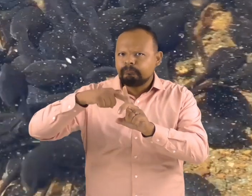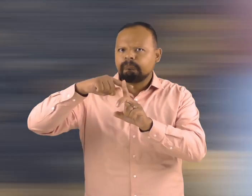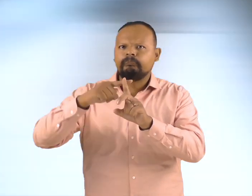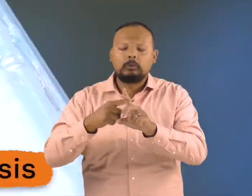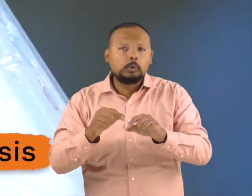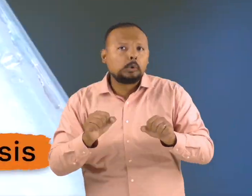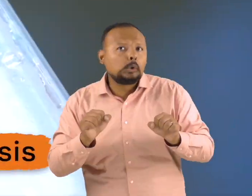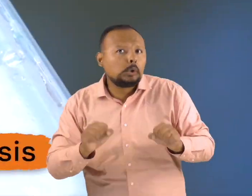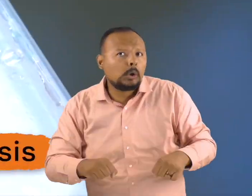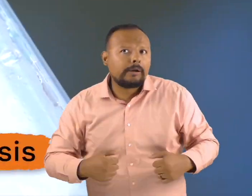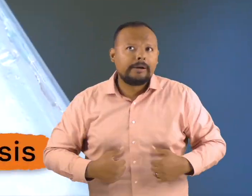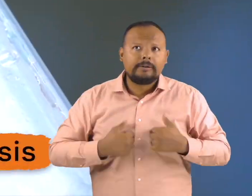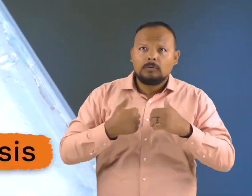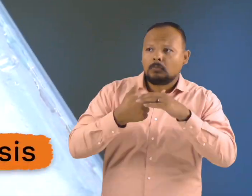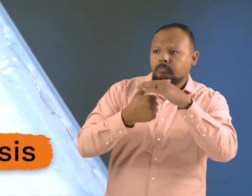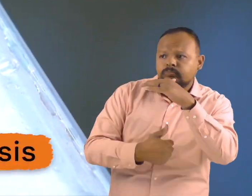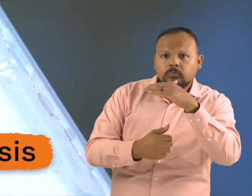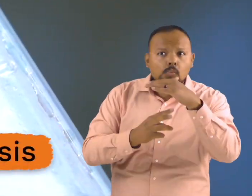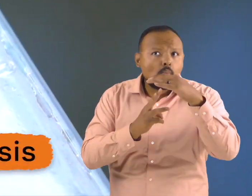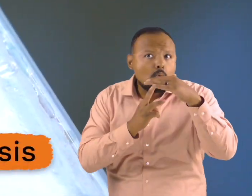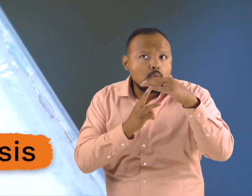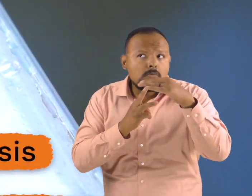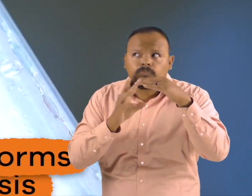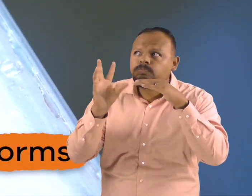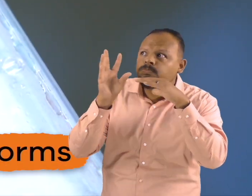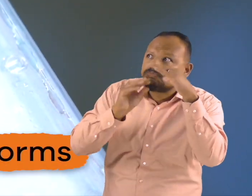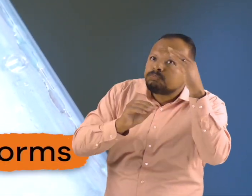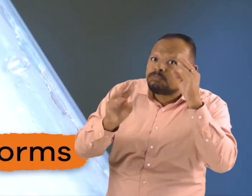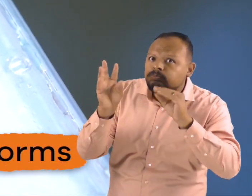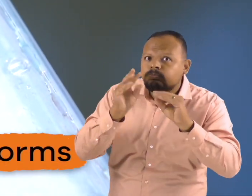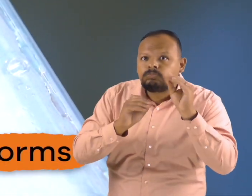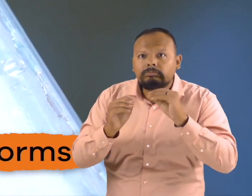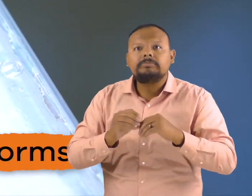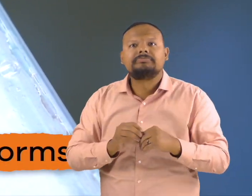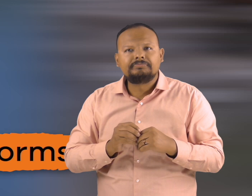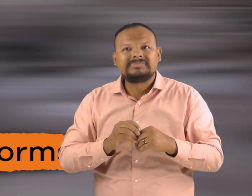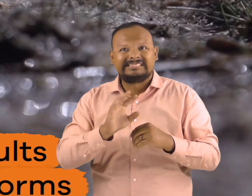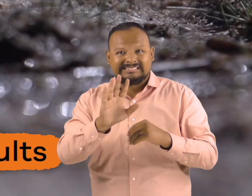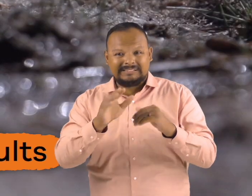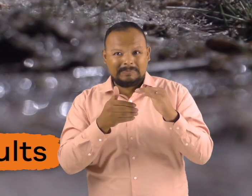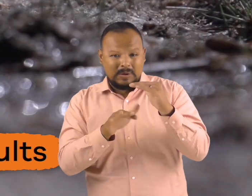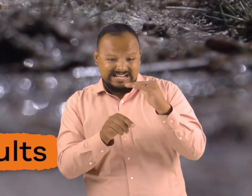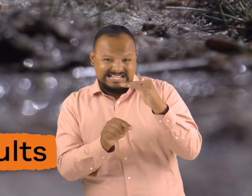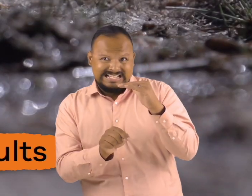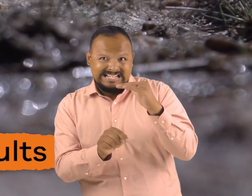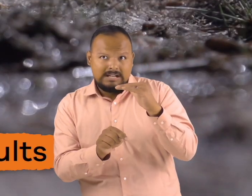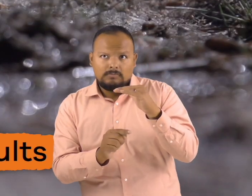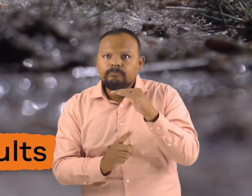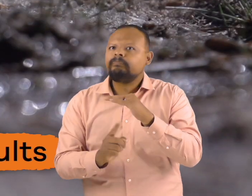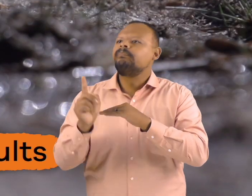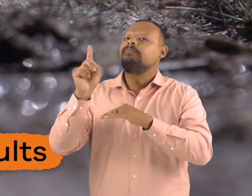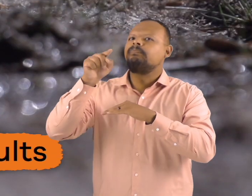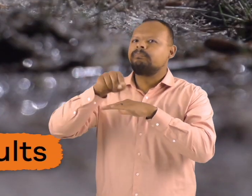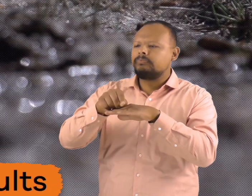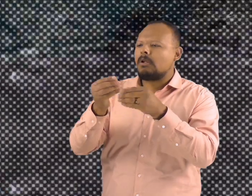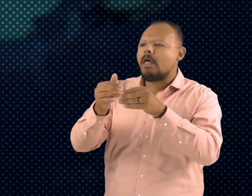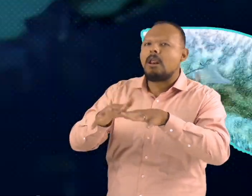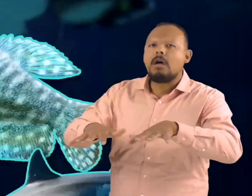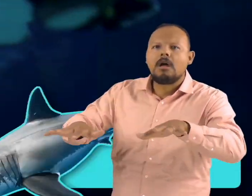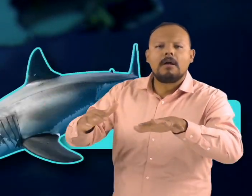water. They undergo metamorphosis, from aquatic larval forms to terrestrial adults.